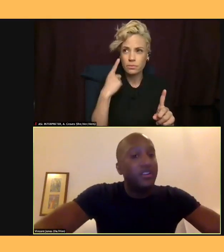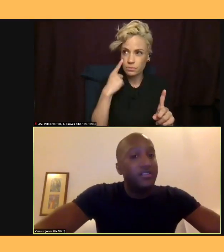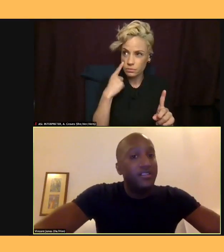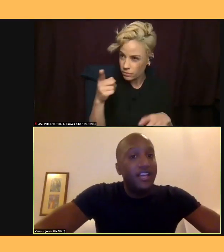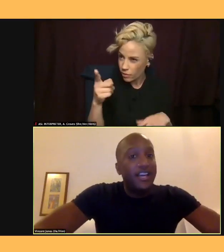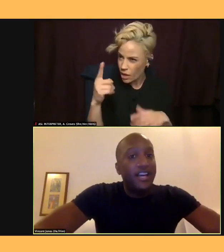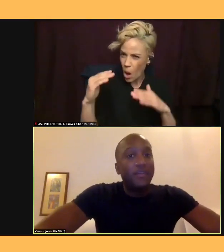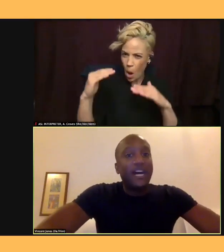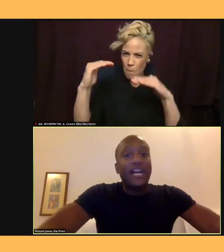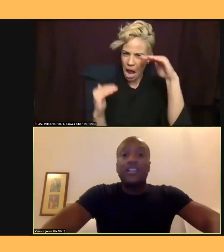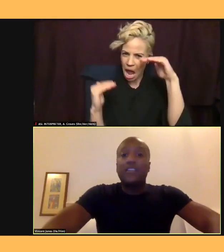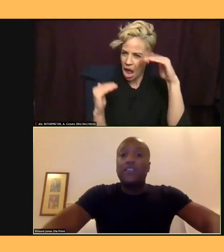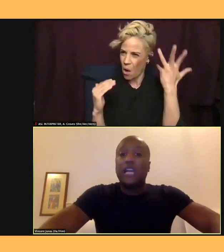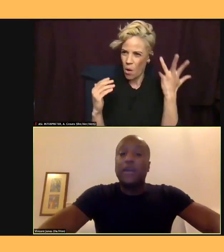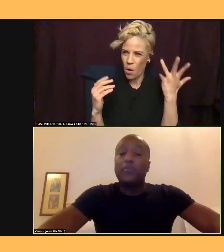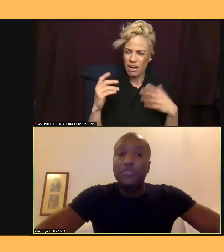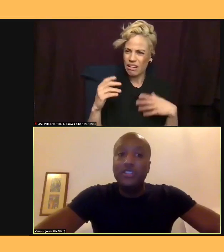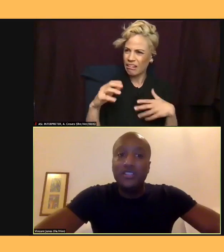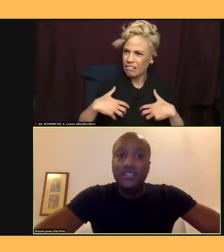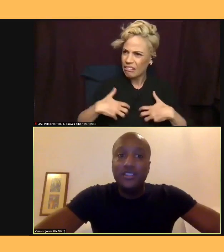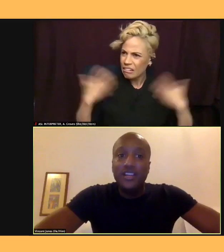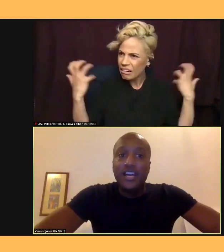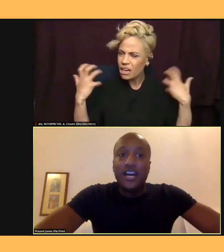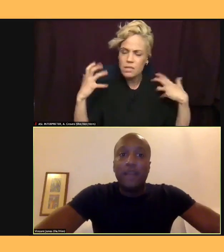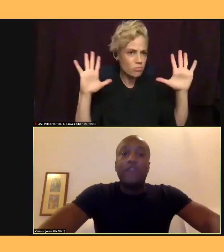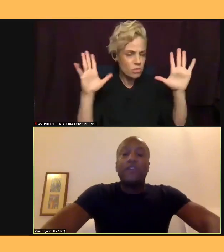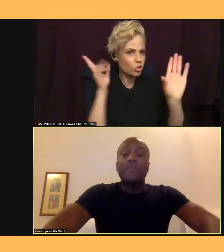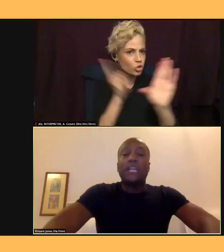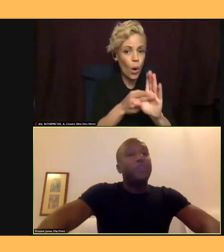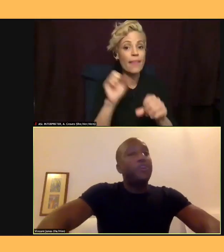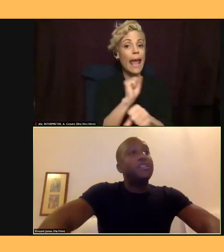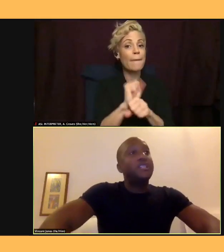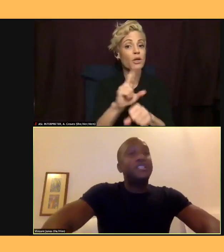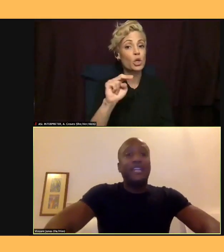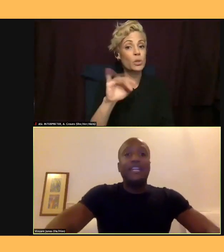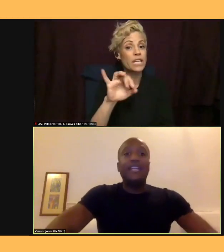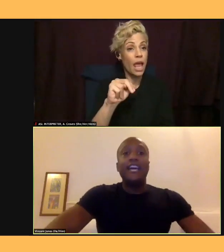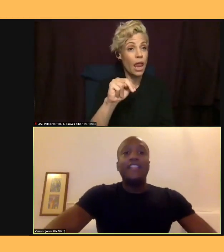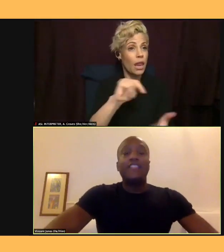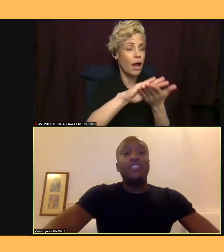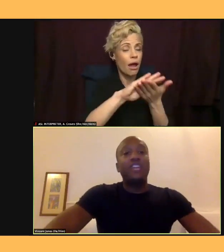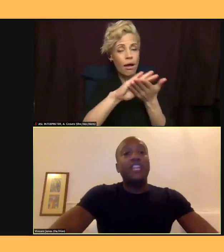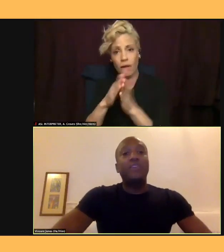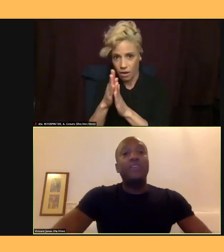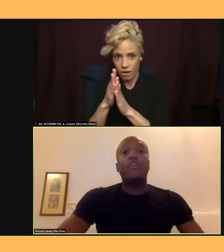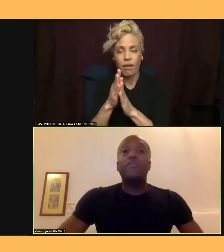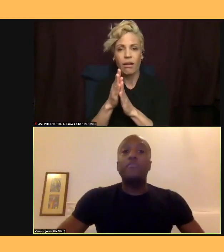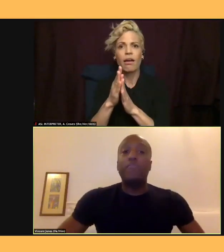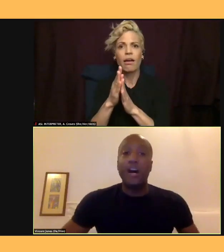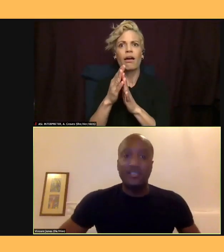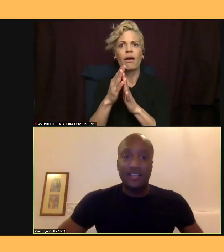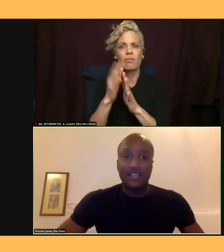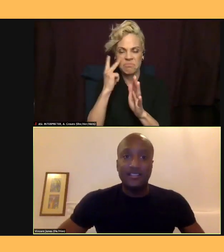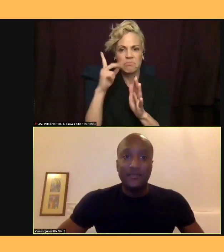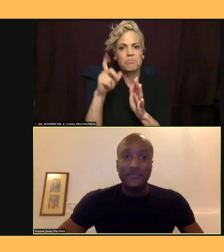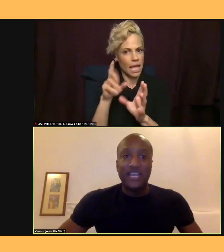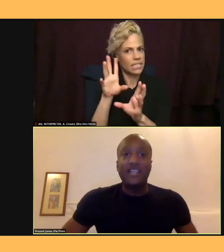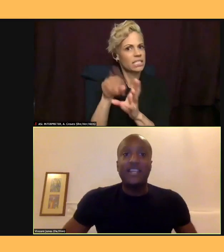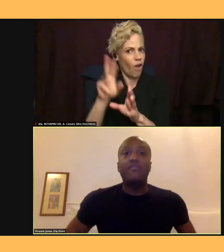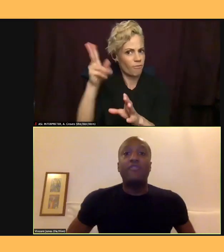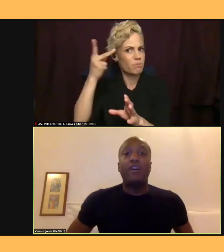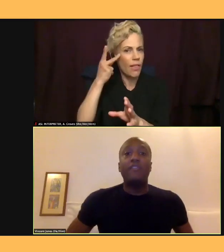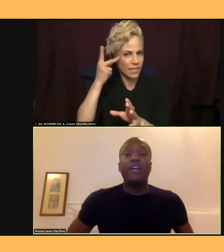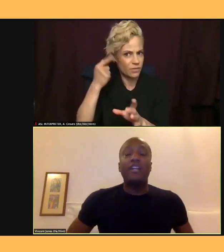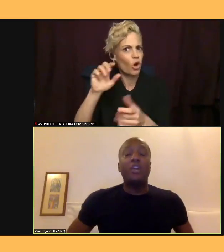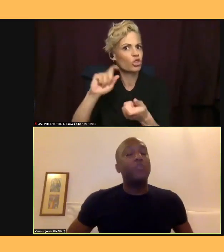got active in her labor union, went from the labor union to seeing that she had to be involved in politics, and then got involved in local